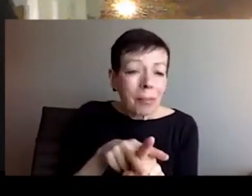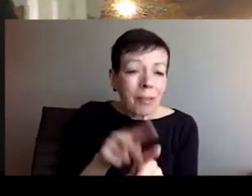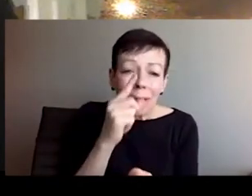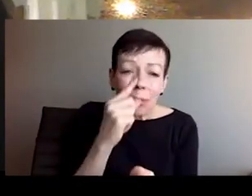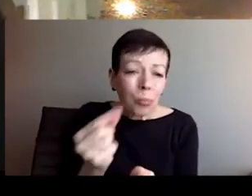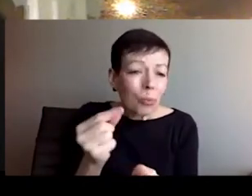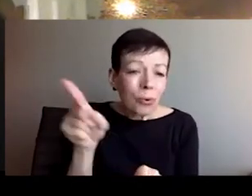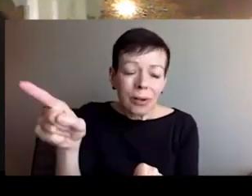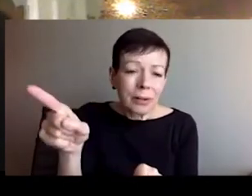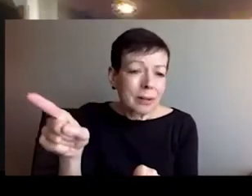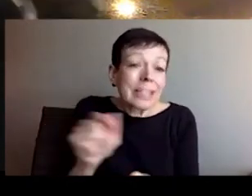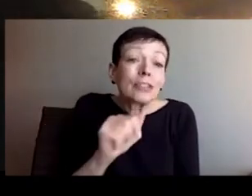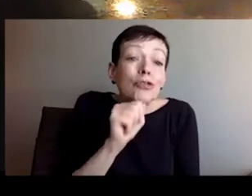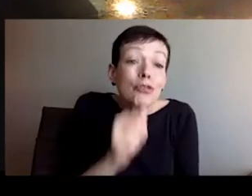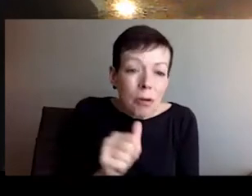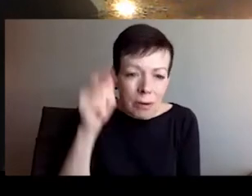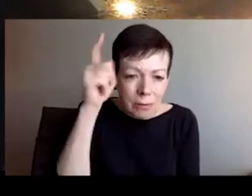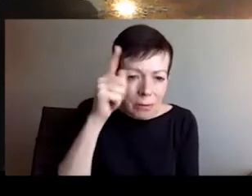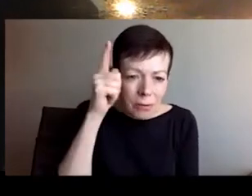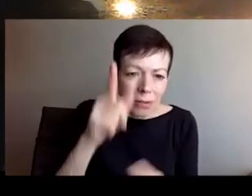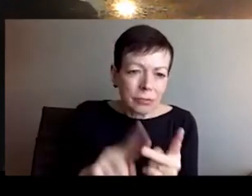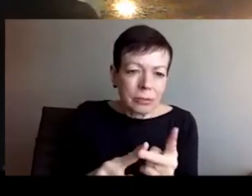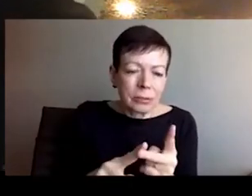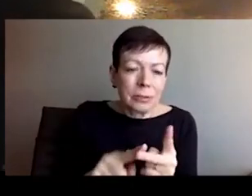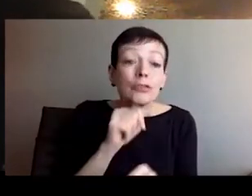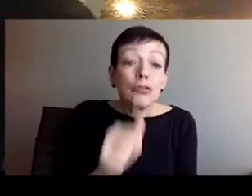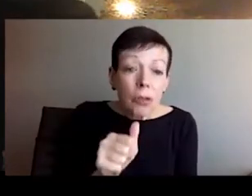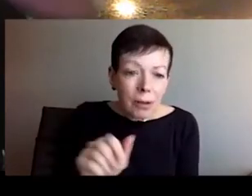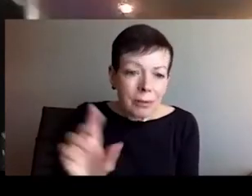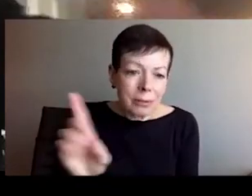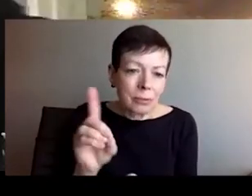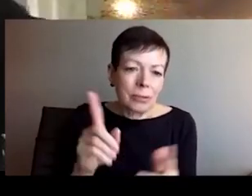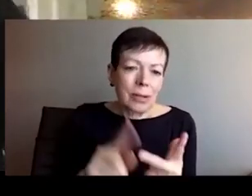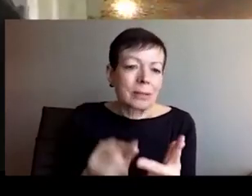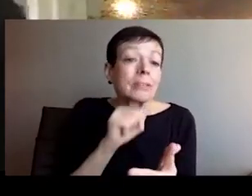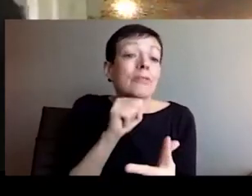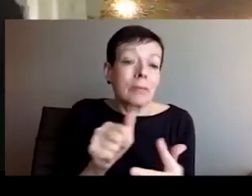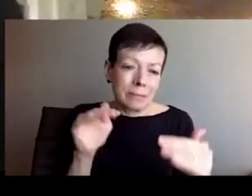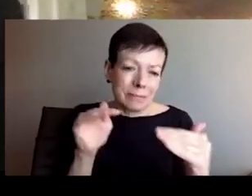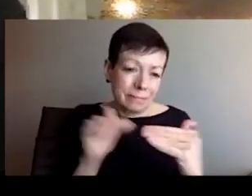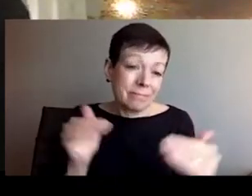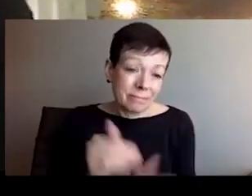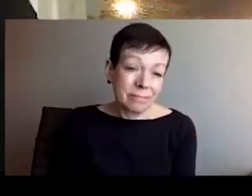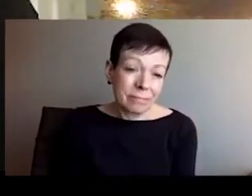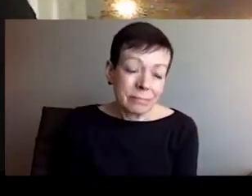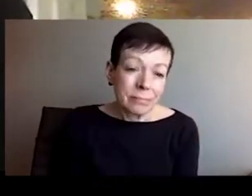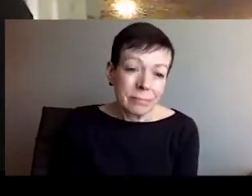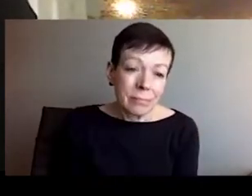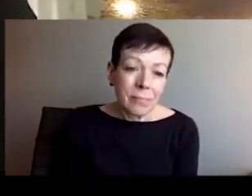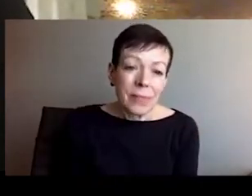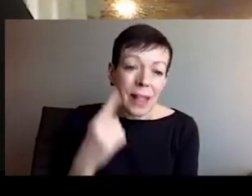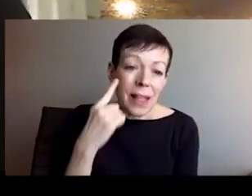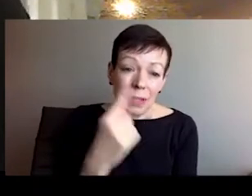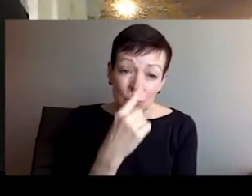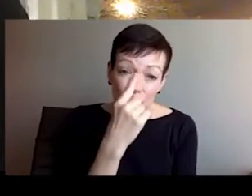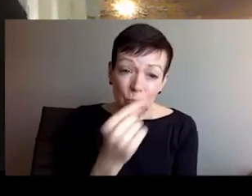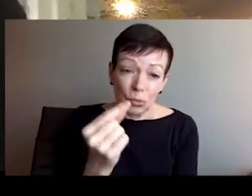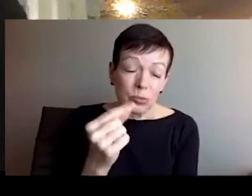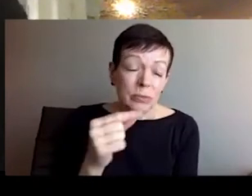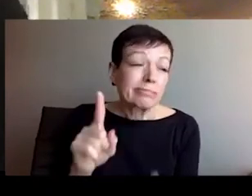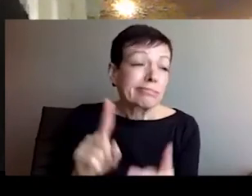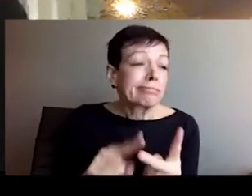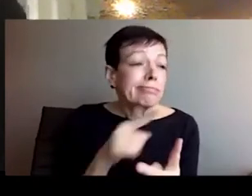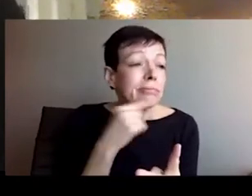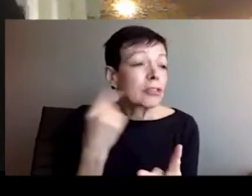cynical business. But now I can completely